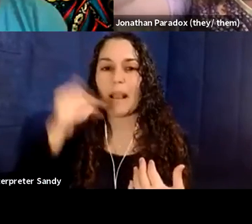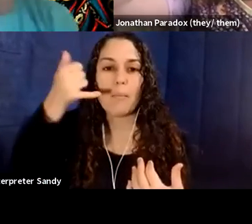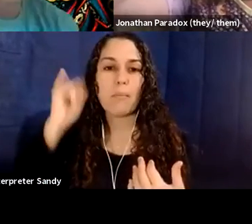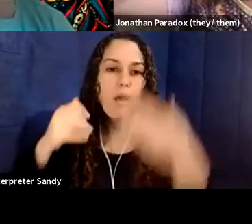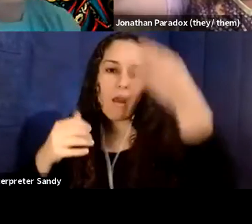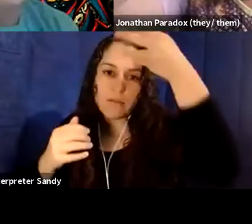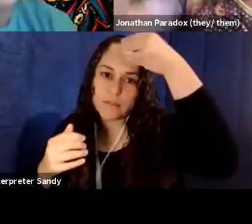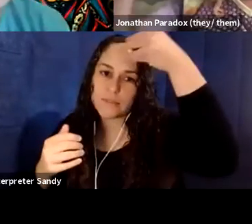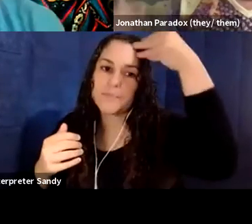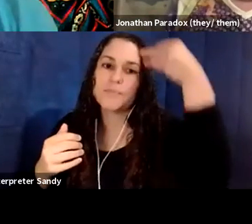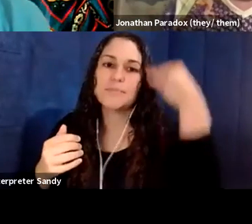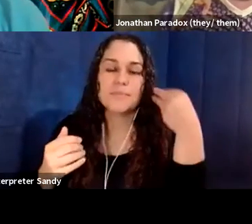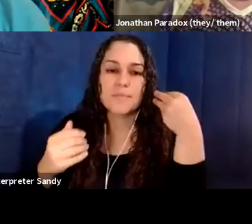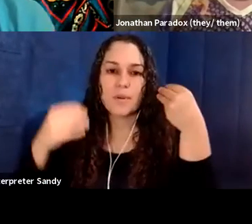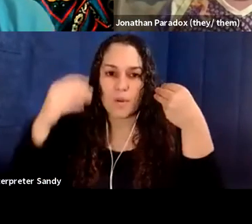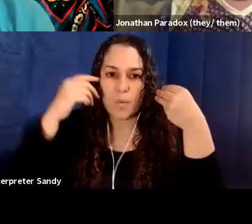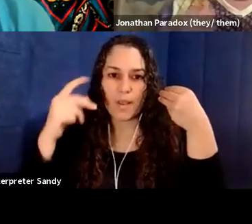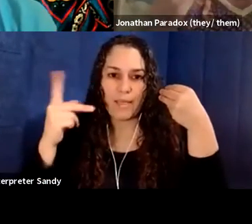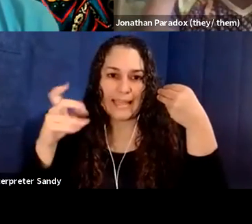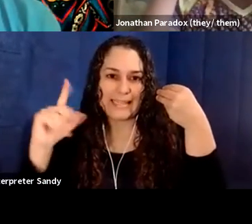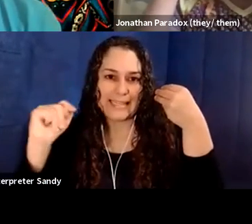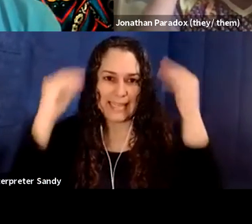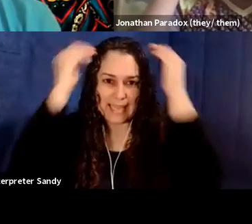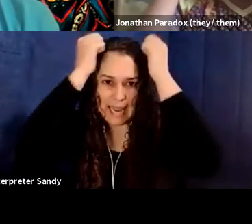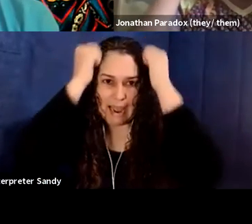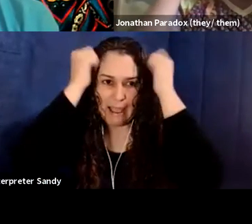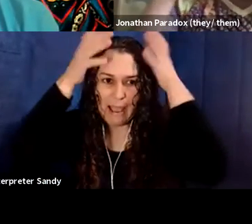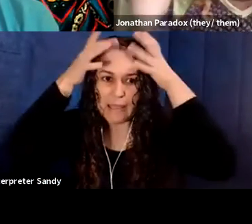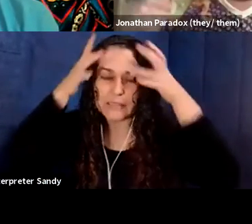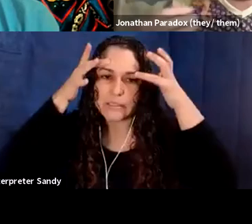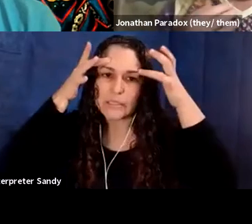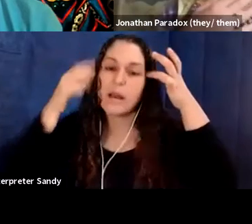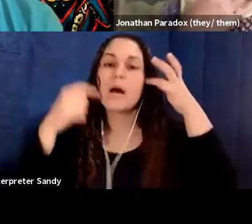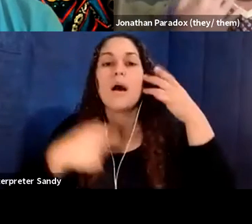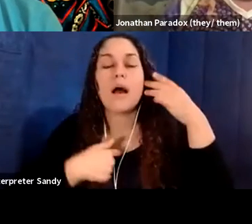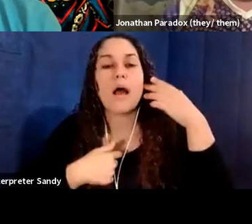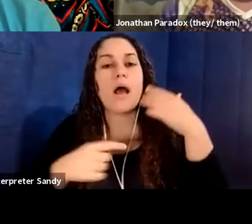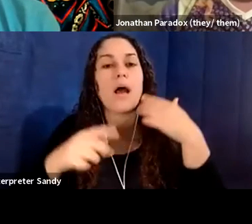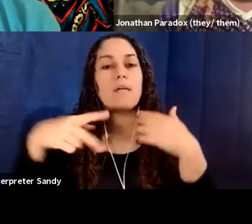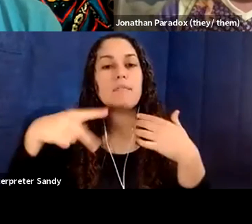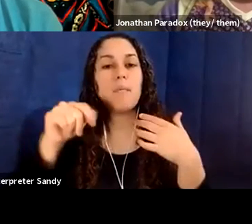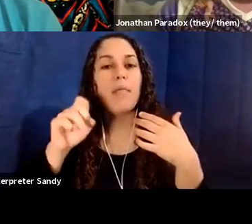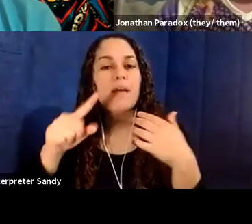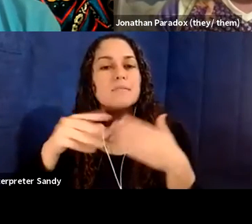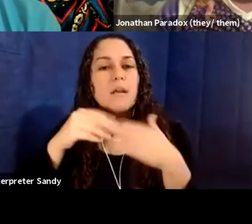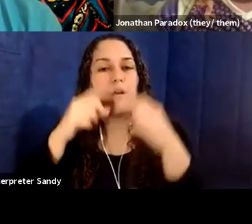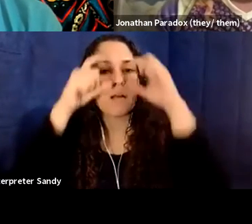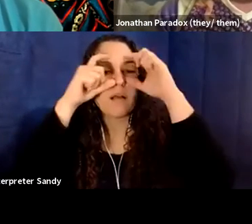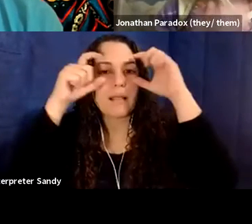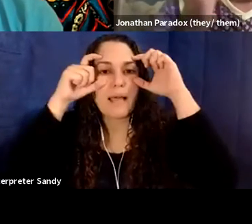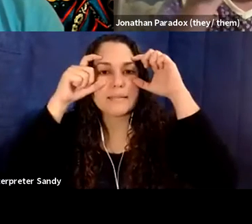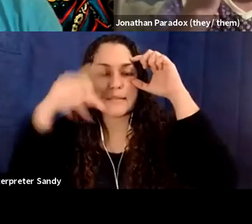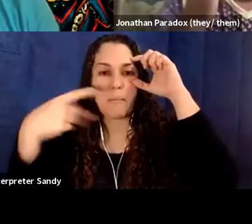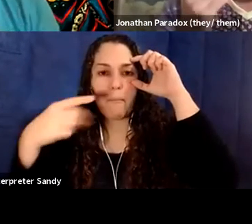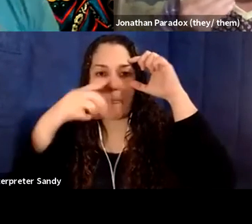and, uh, a knit hat. Um, I'm wearing, uh, plastic black glasses. I have a mustache